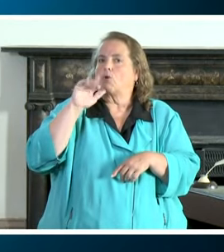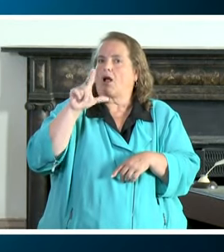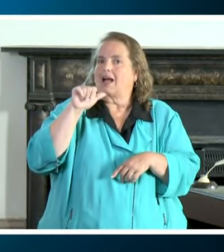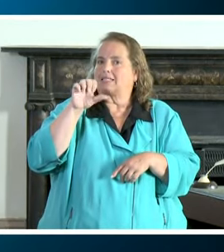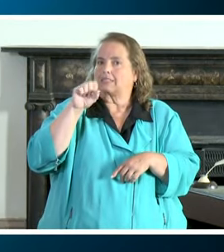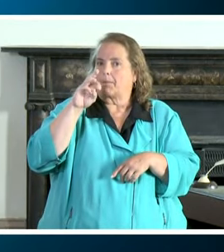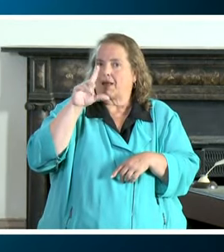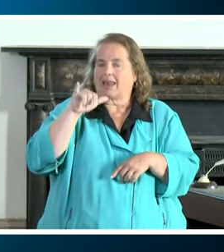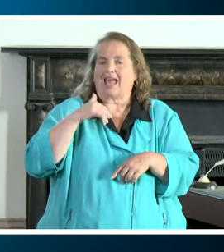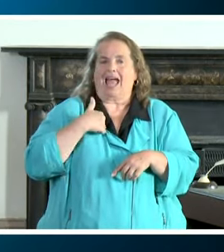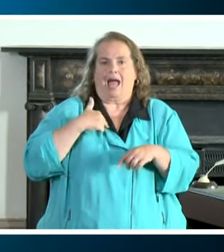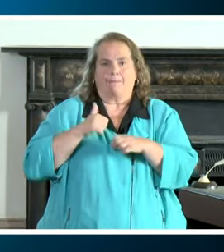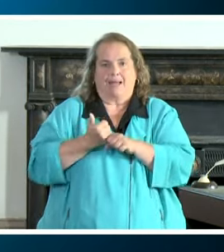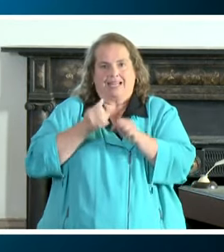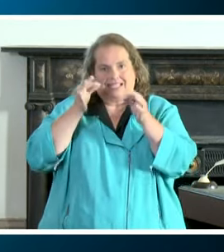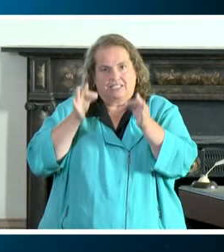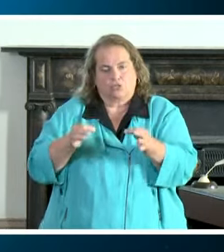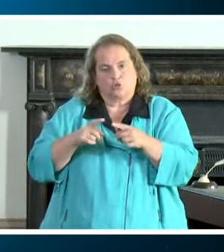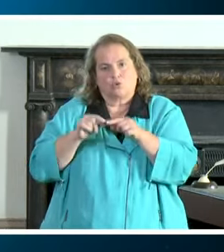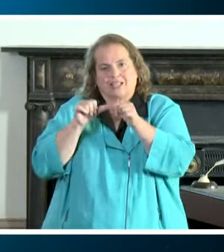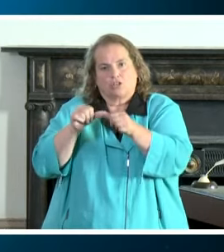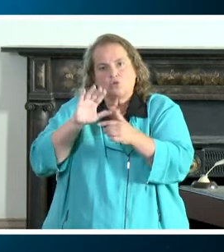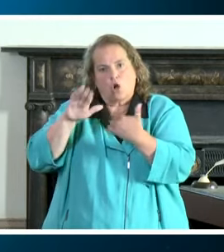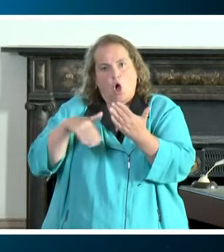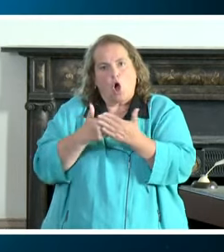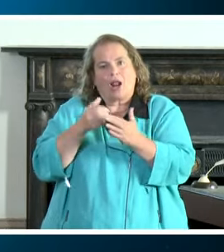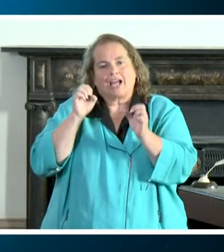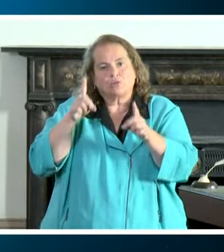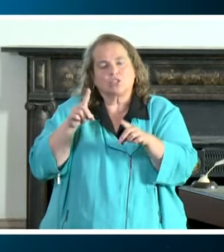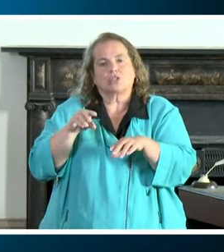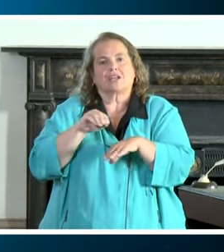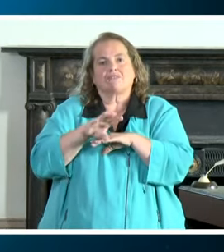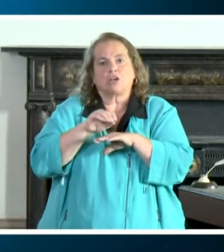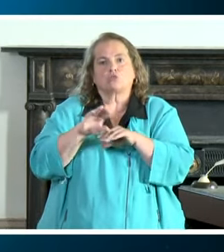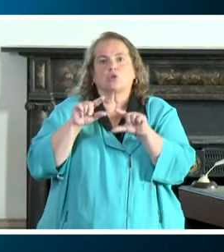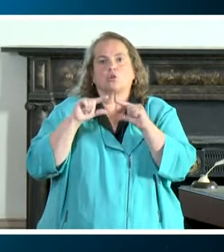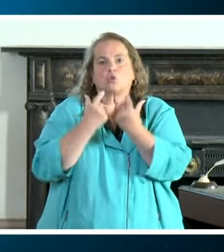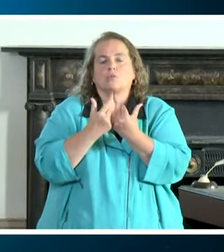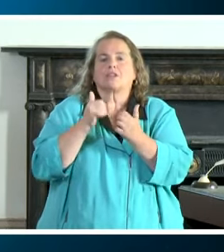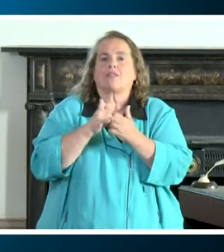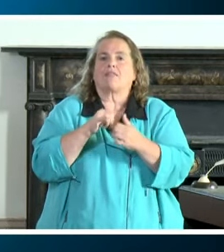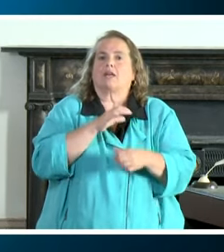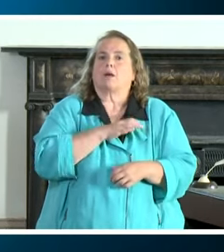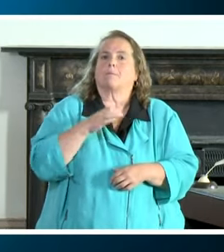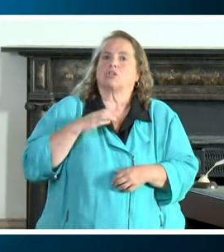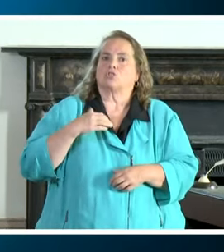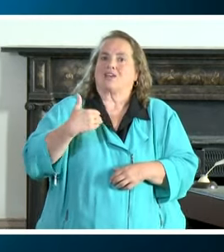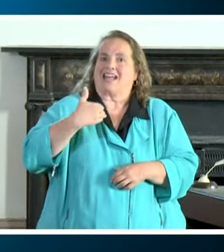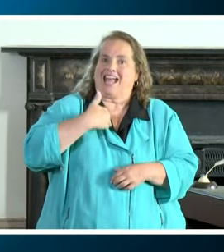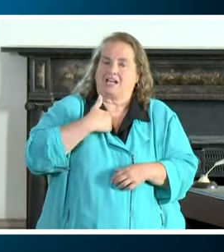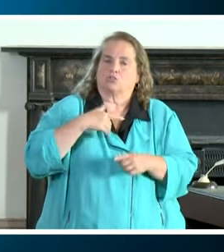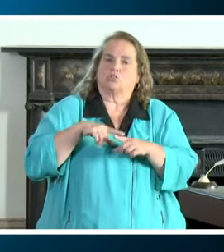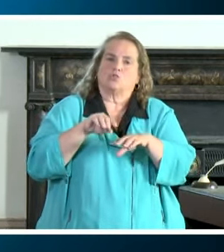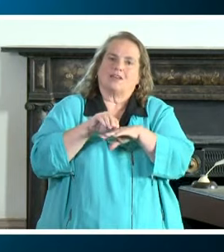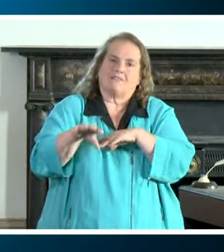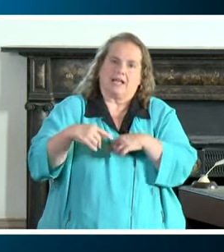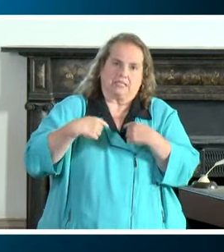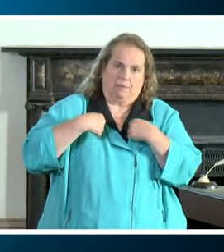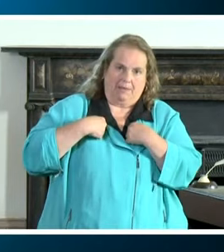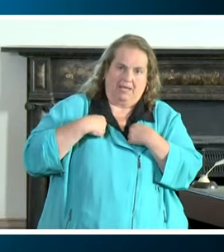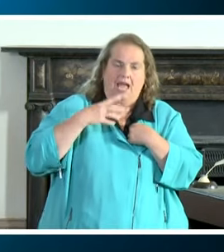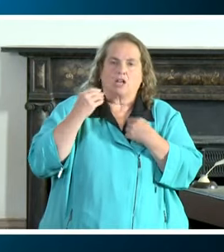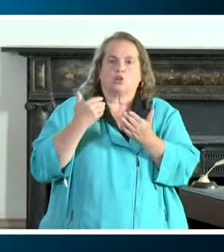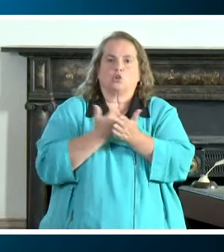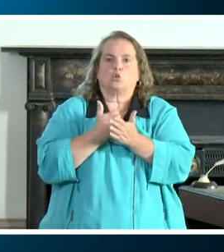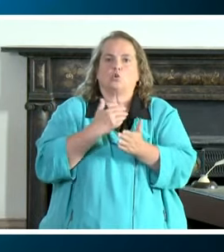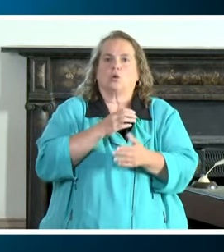made a decision to continue all education advisory groups that the commissioner has to advise me and then the